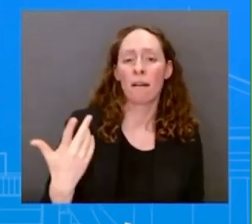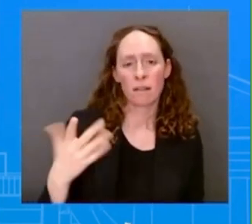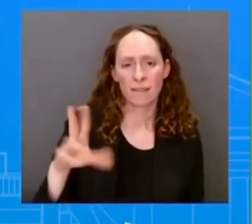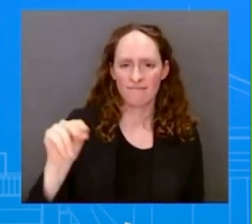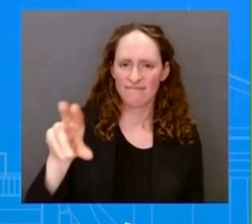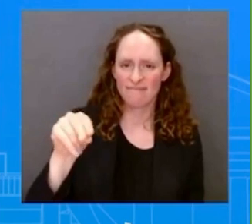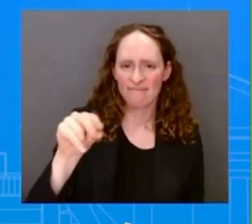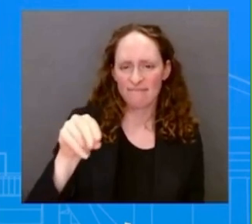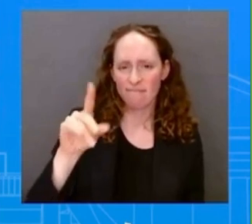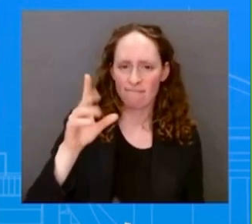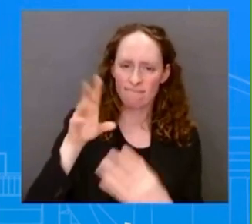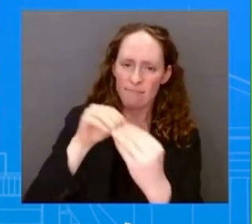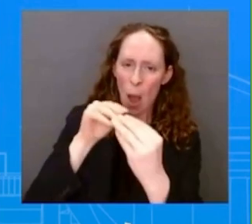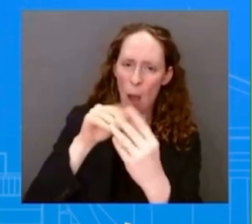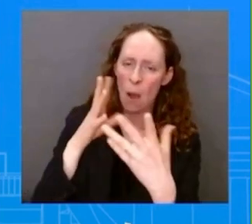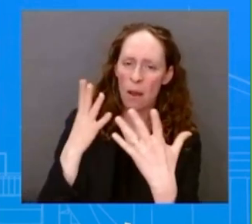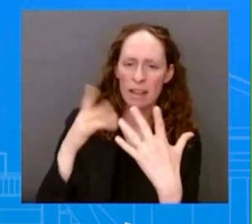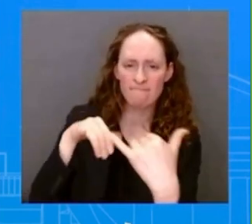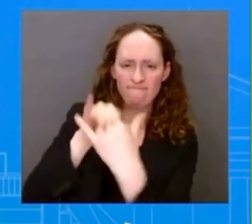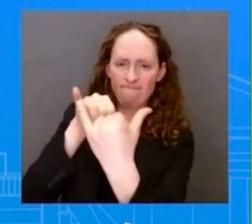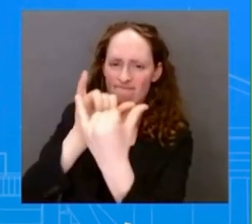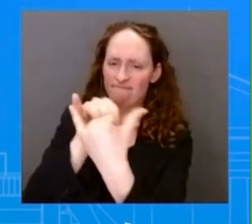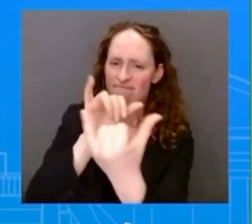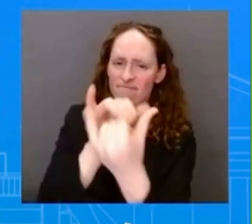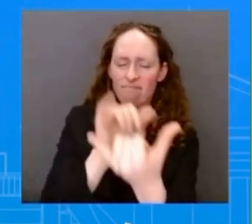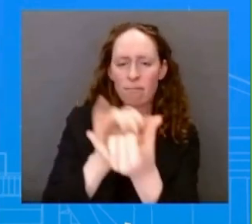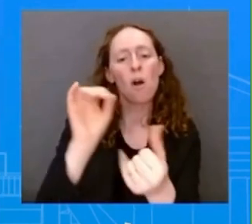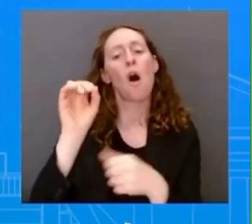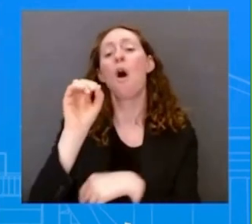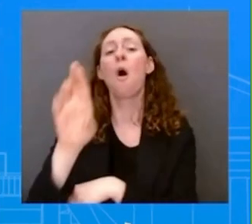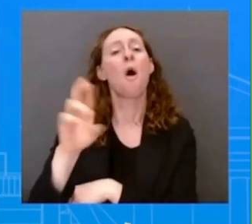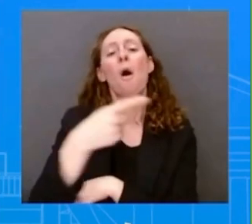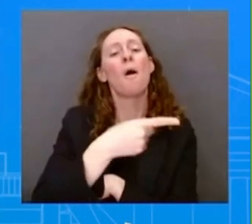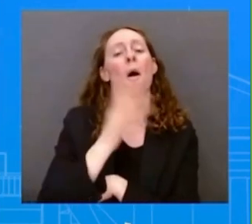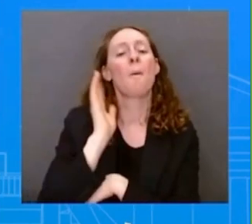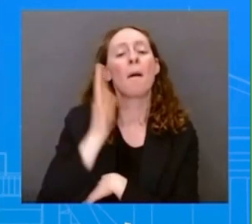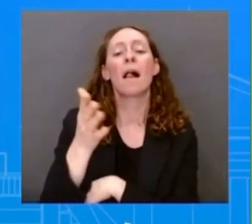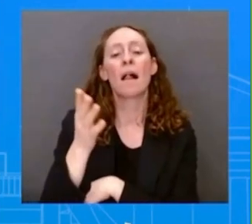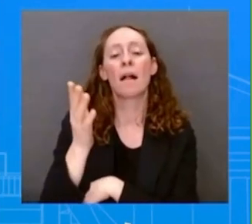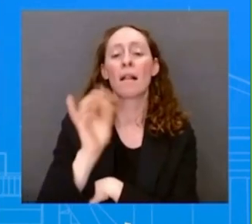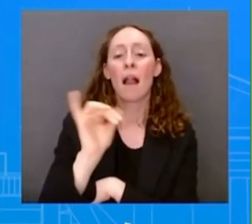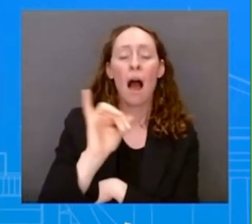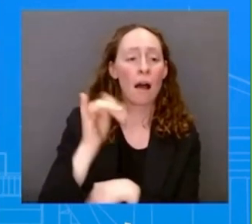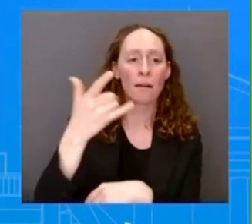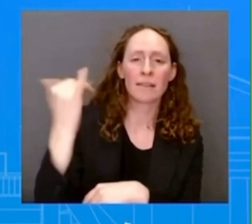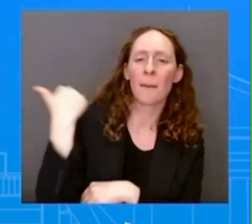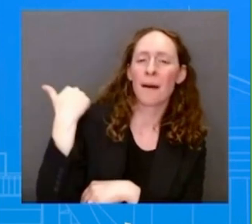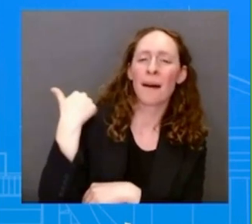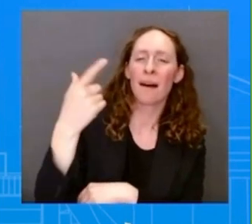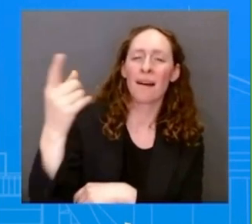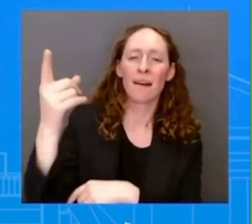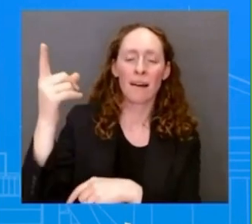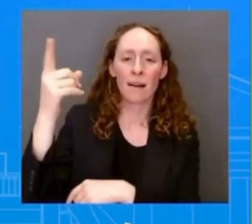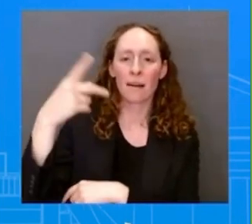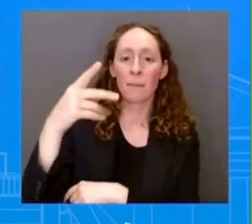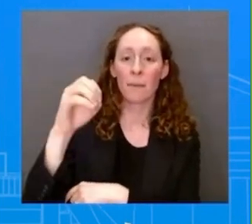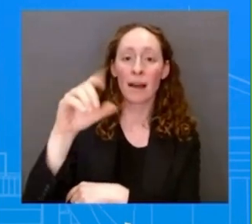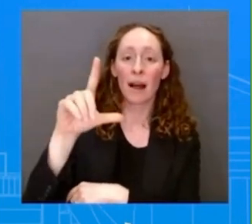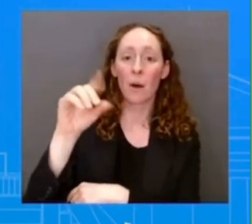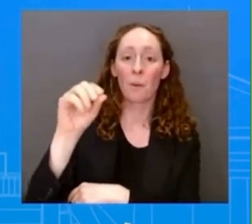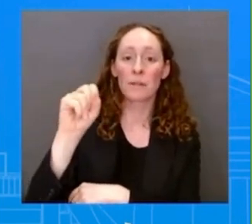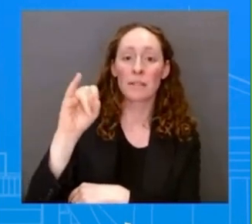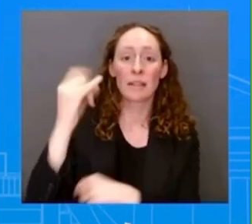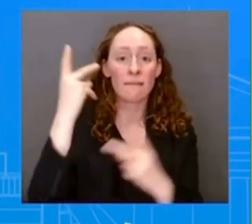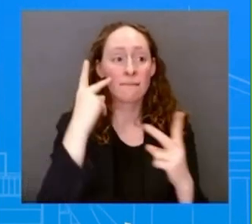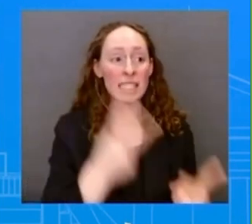.0 scenario? I'll certainly let Beijing speak for itself. We, as I said in my opening statement, there's no reason for them